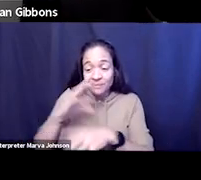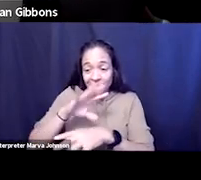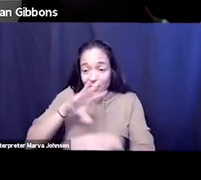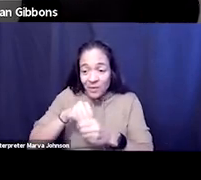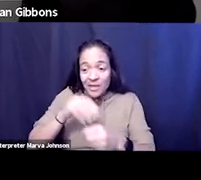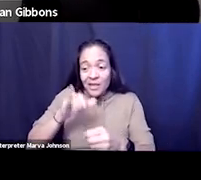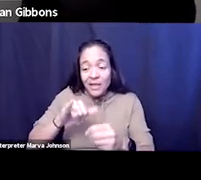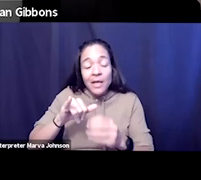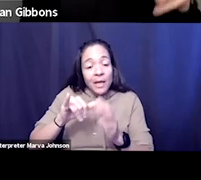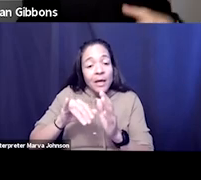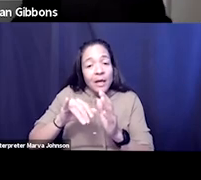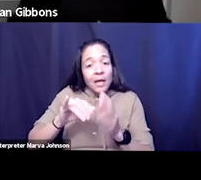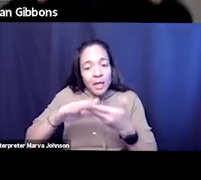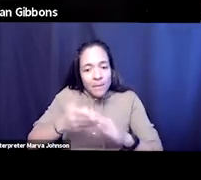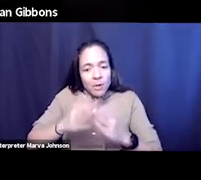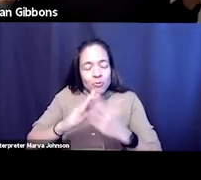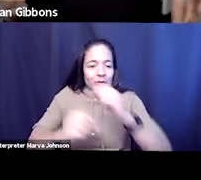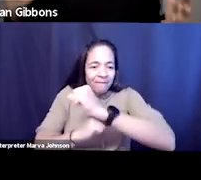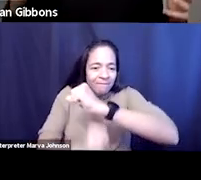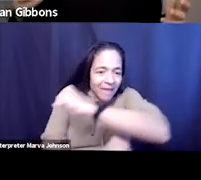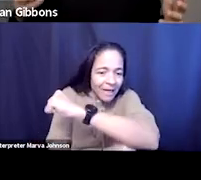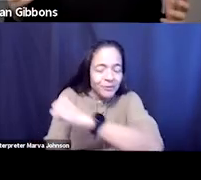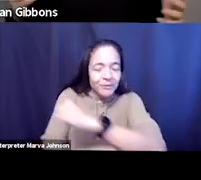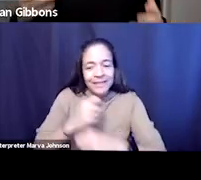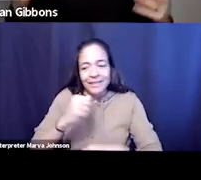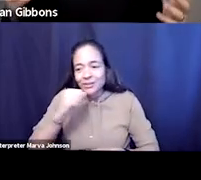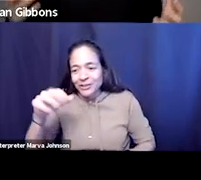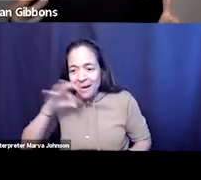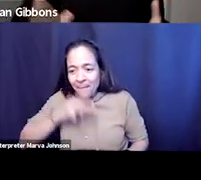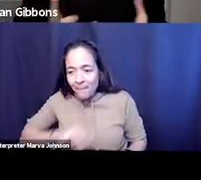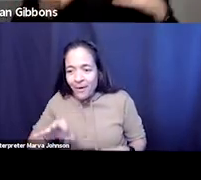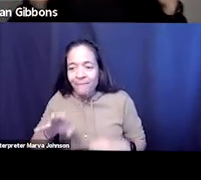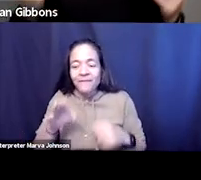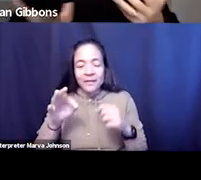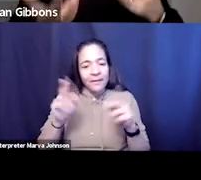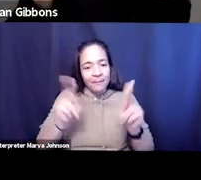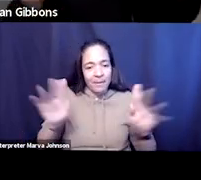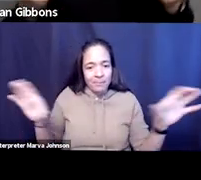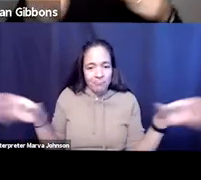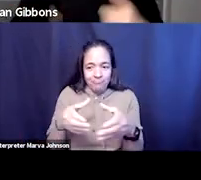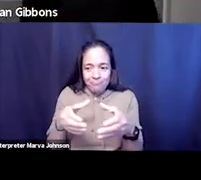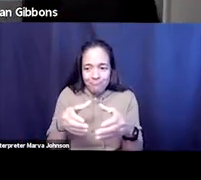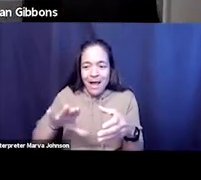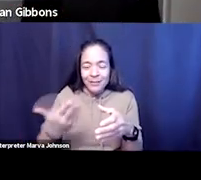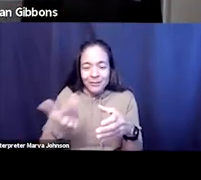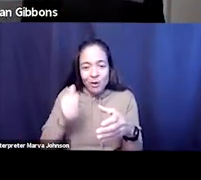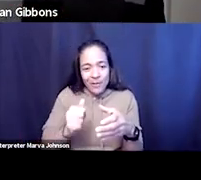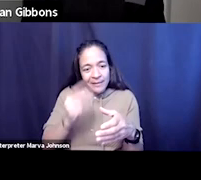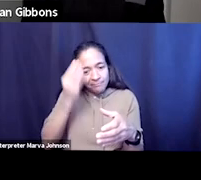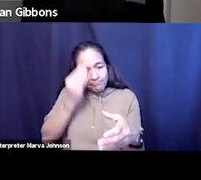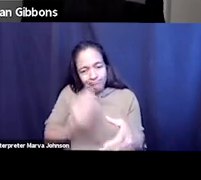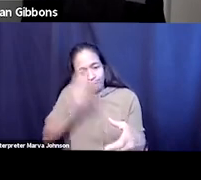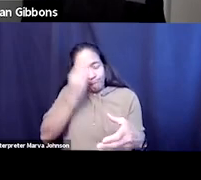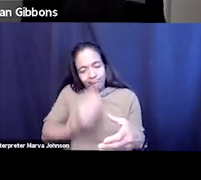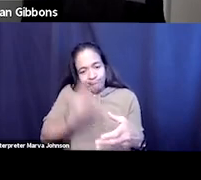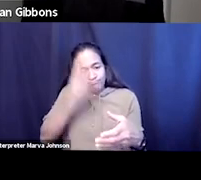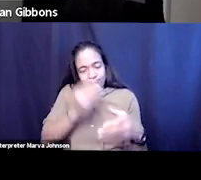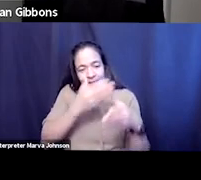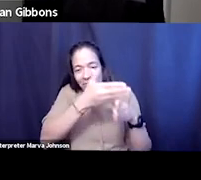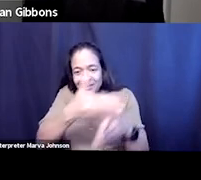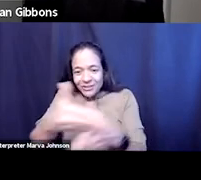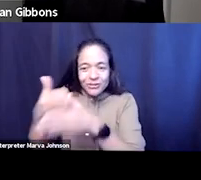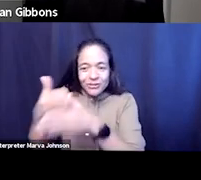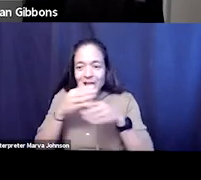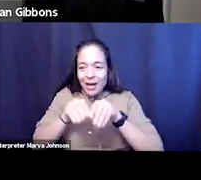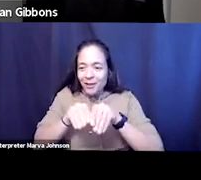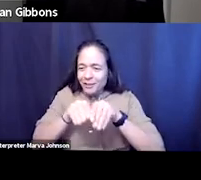-profits it's not just the words and the images but really bringing people together so they can receive them they can hear them they can share them and so that's uh that's a